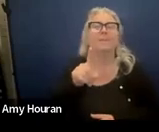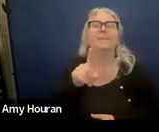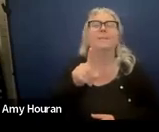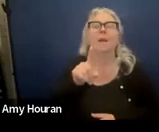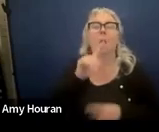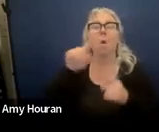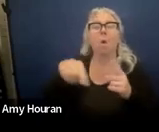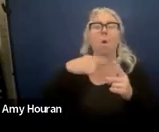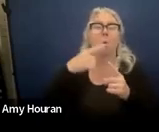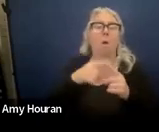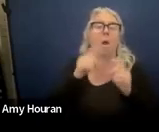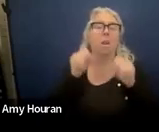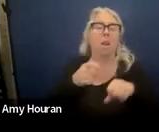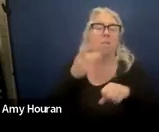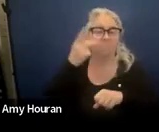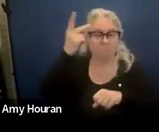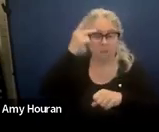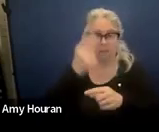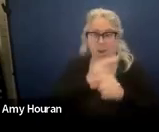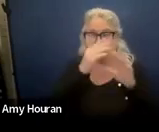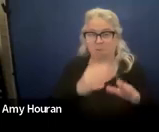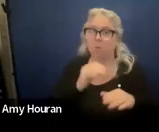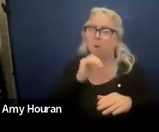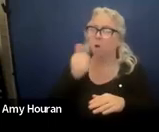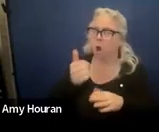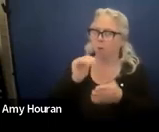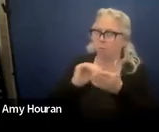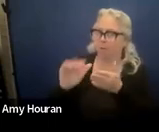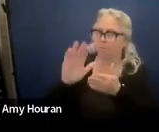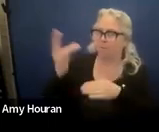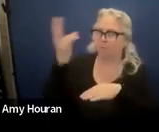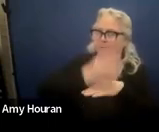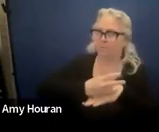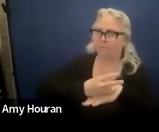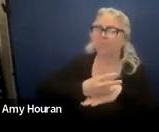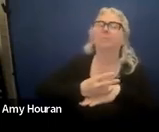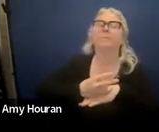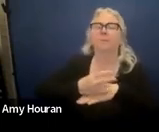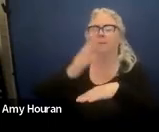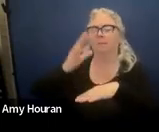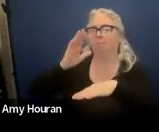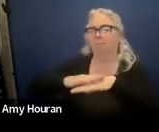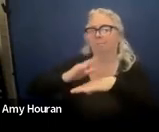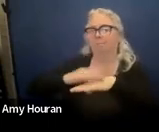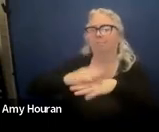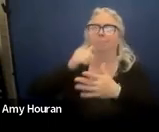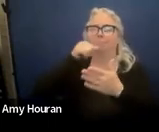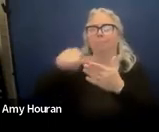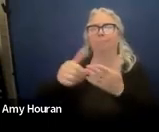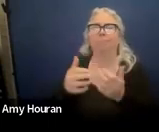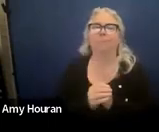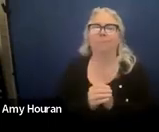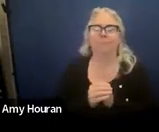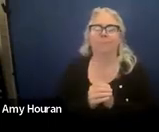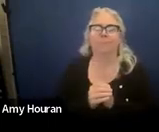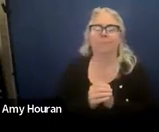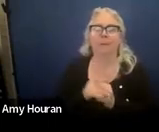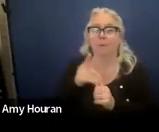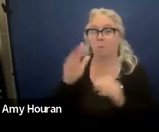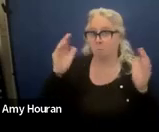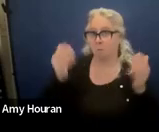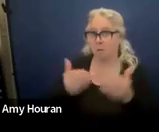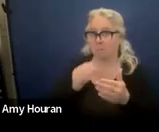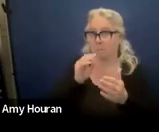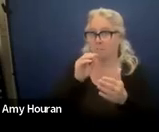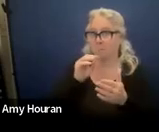parent or guardian not waive their seven day notice and if you have any ideas about that or feeling brave you are welcome to